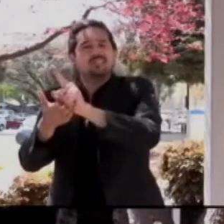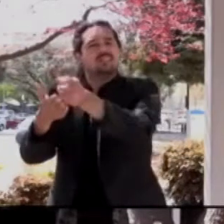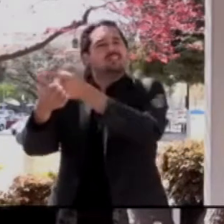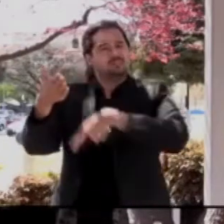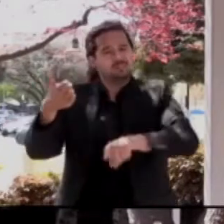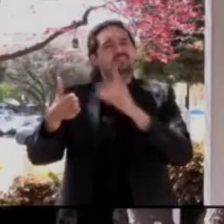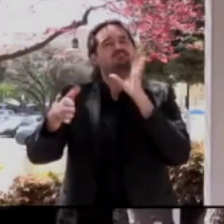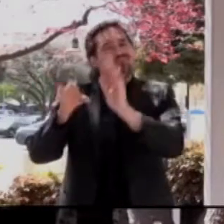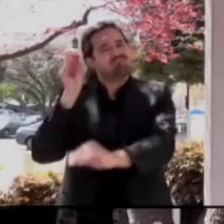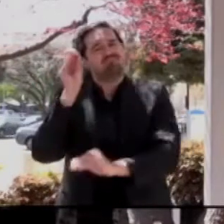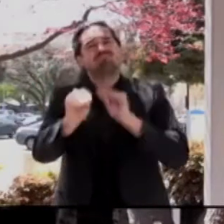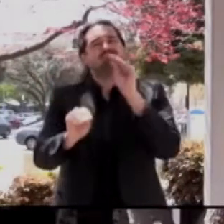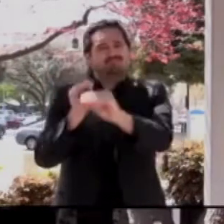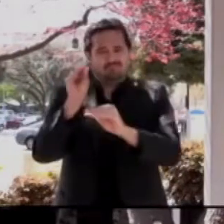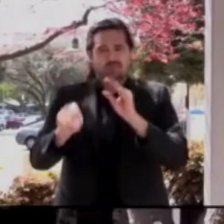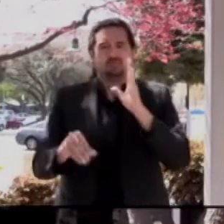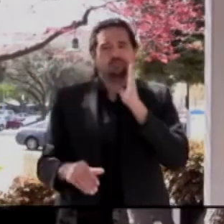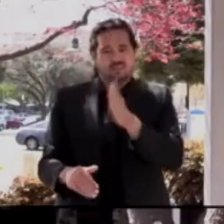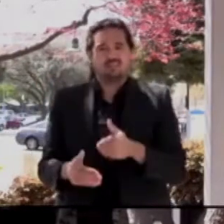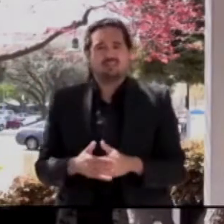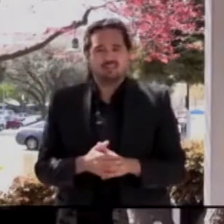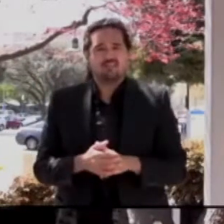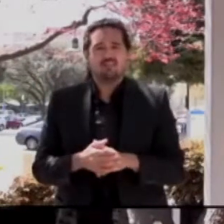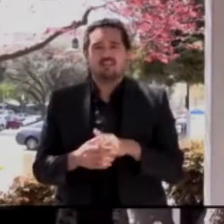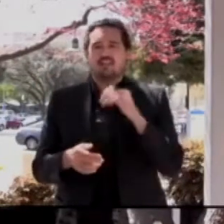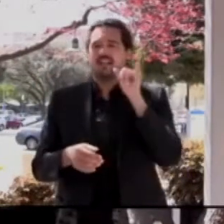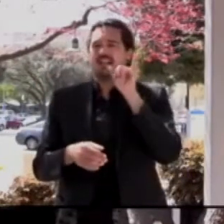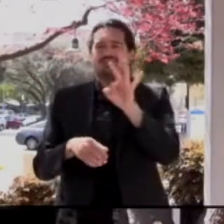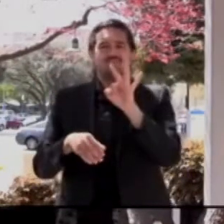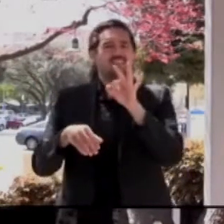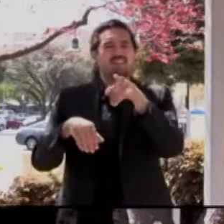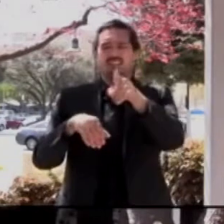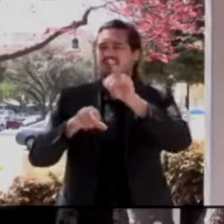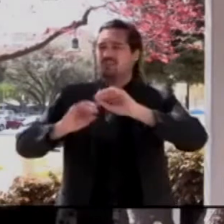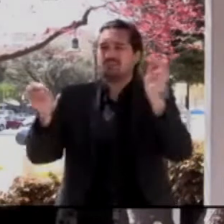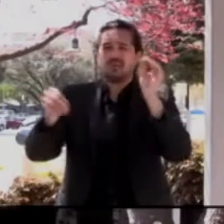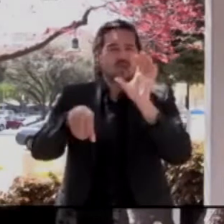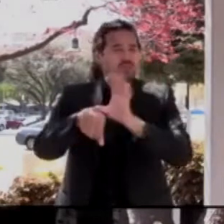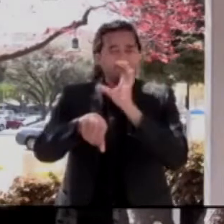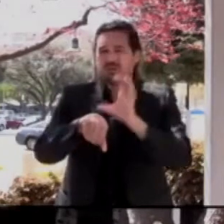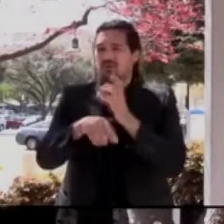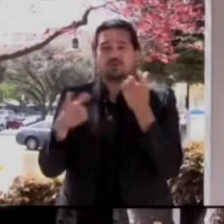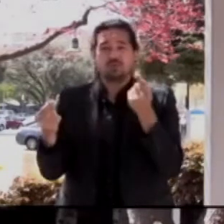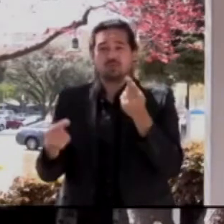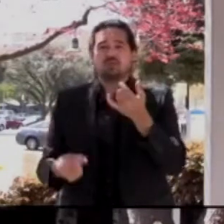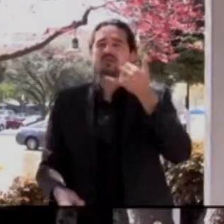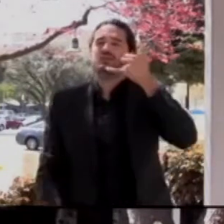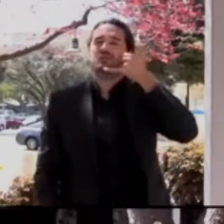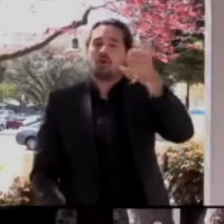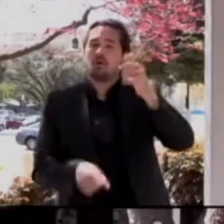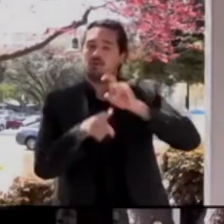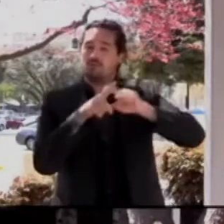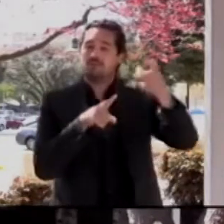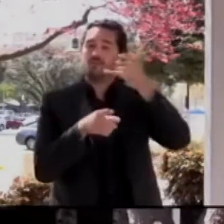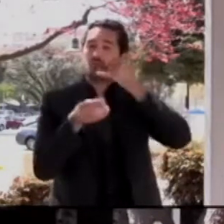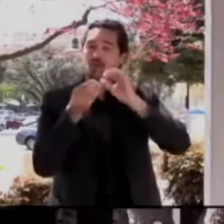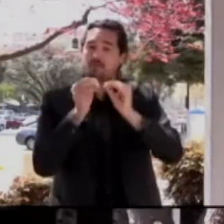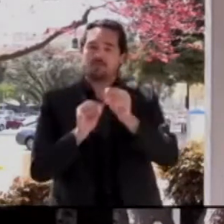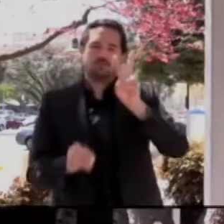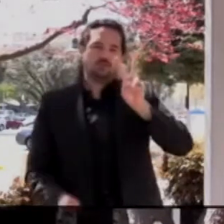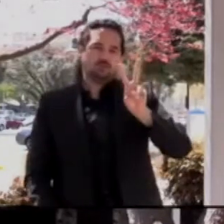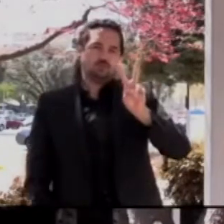Those without access to a computer can call 211 or the Valley Connection Call Center at 408